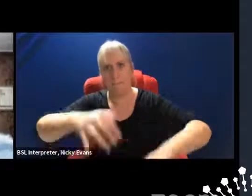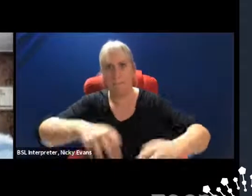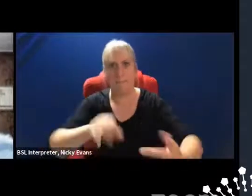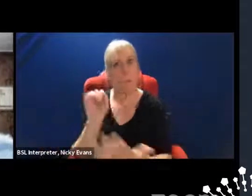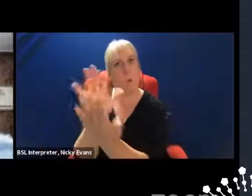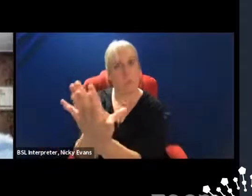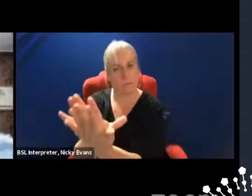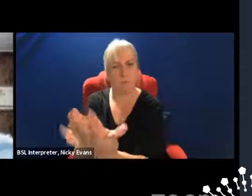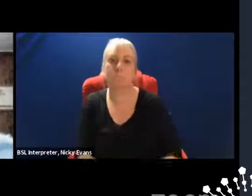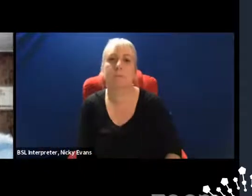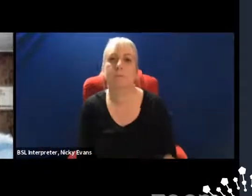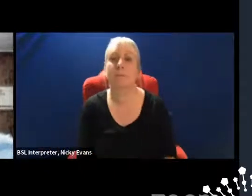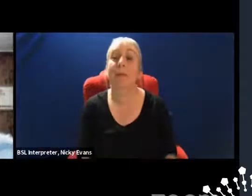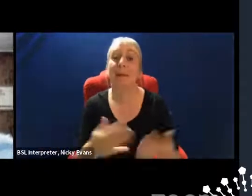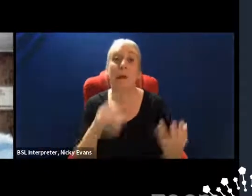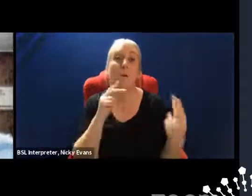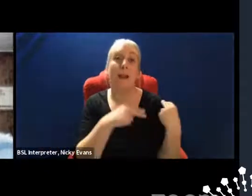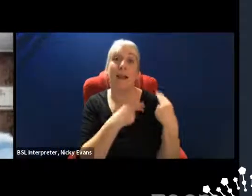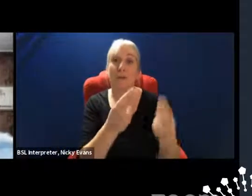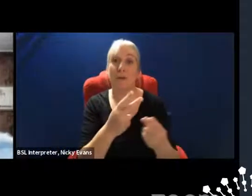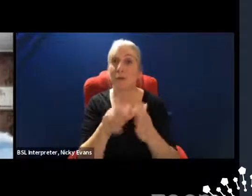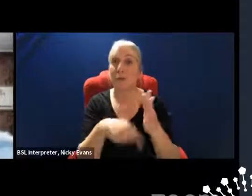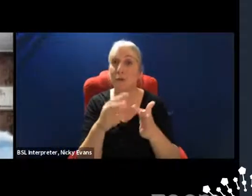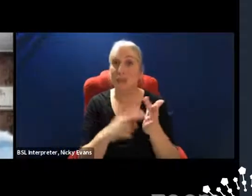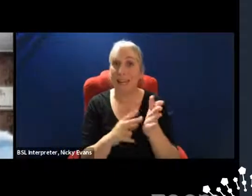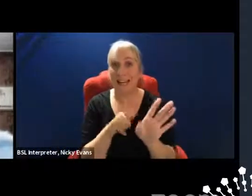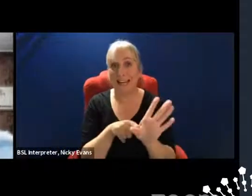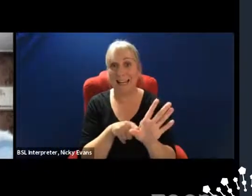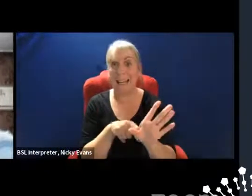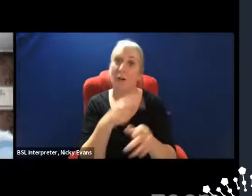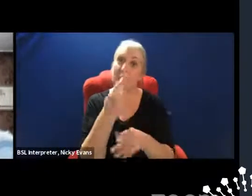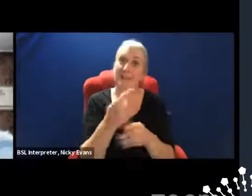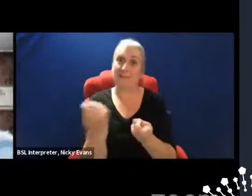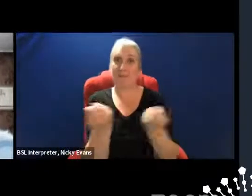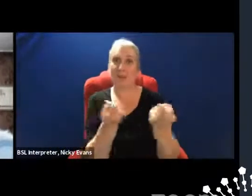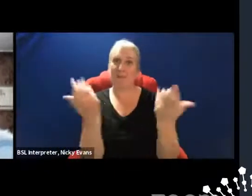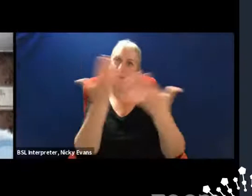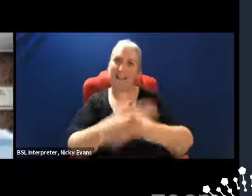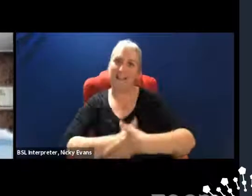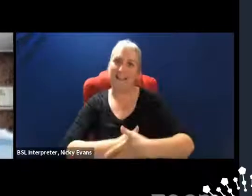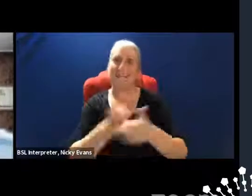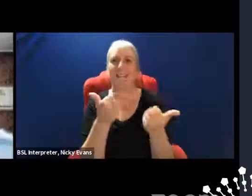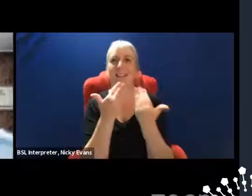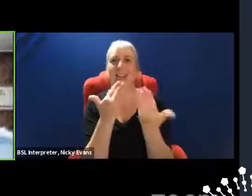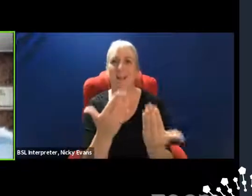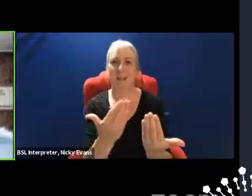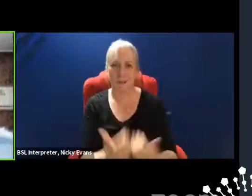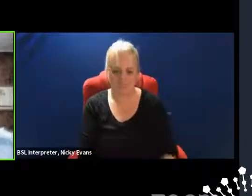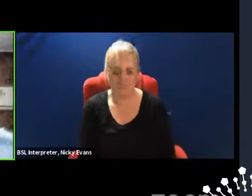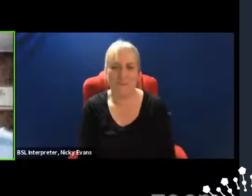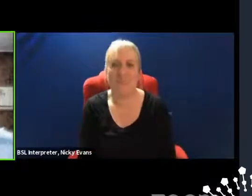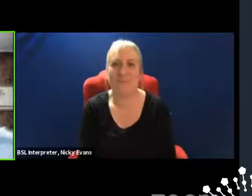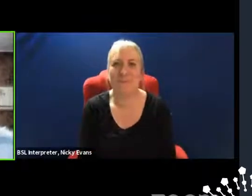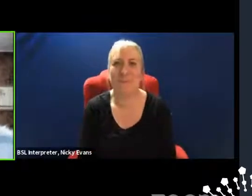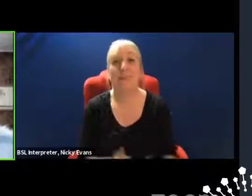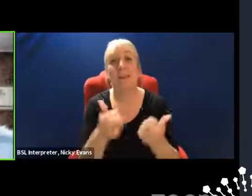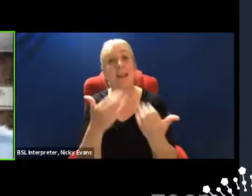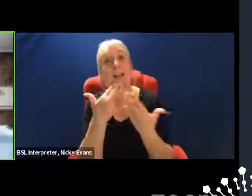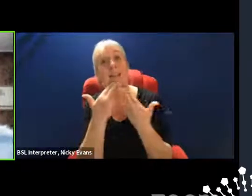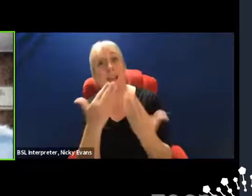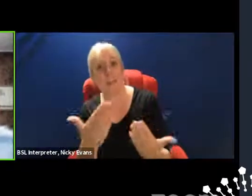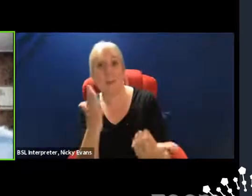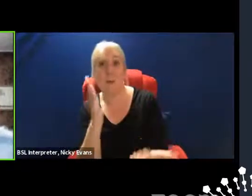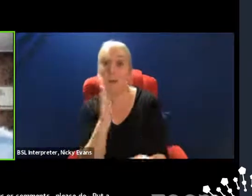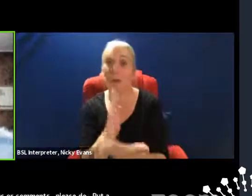But then I will now hand over to Jenny, who is the chair for this evening's event. Thank you. Hi, thanks very much and a big